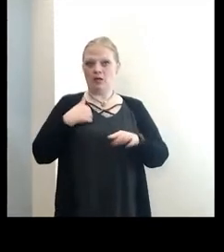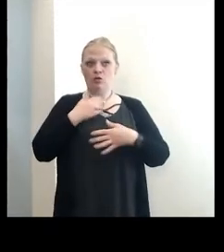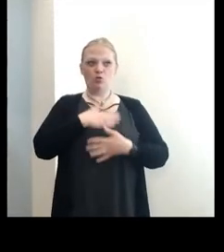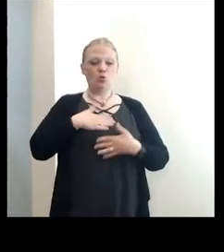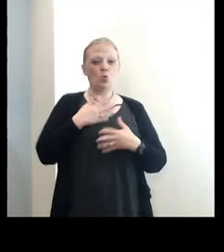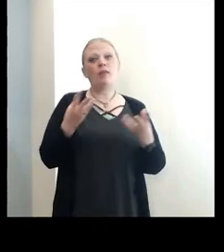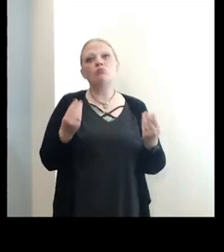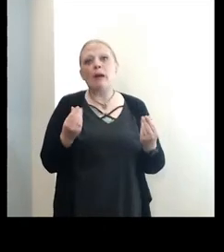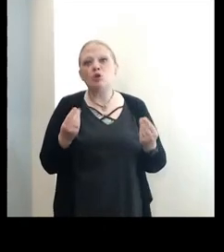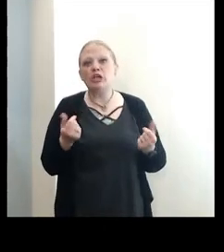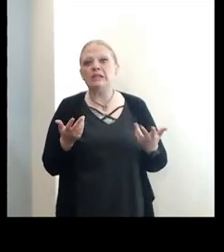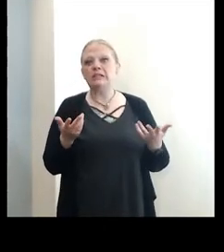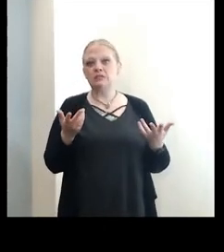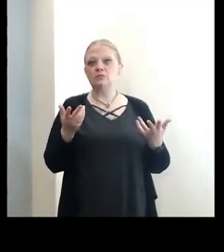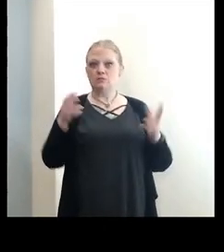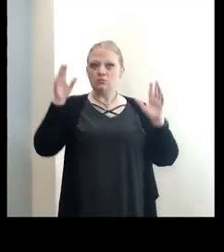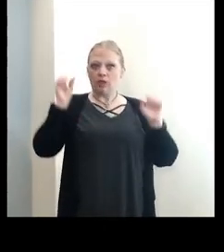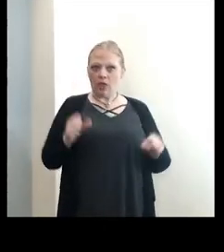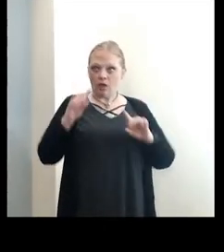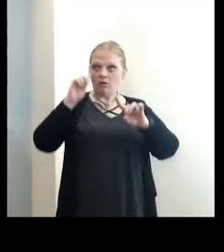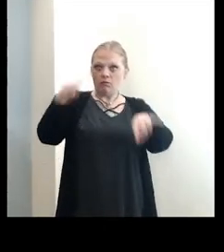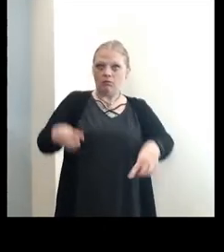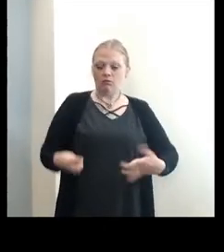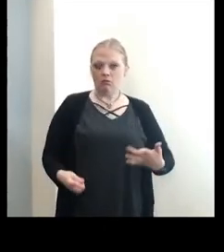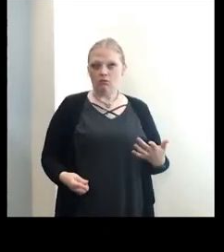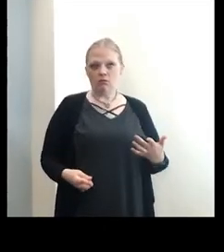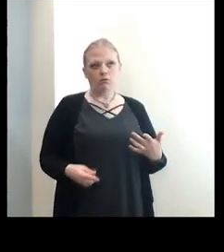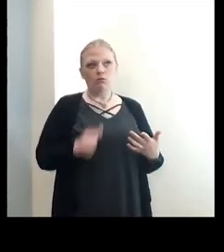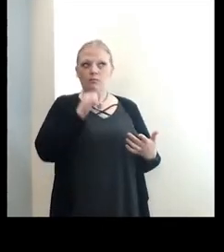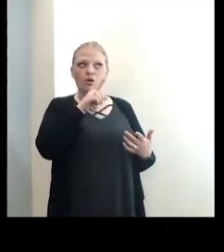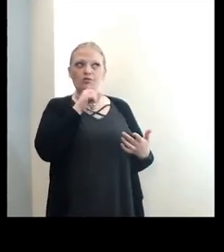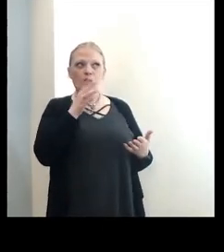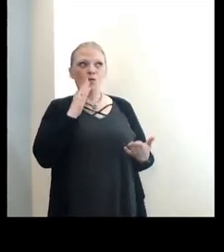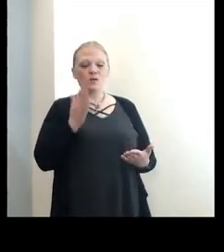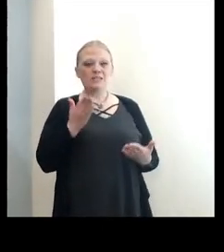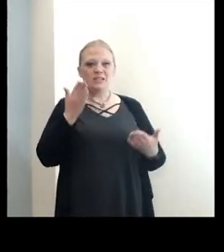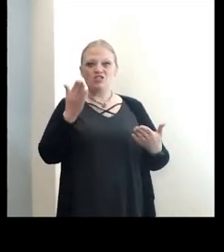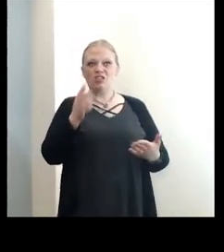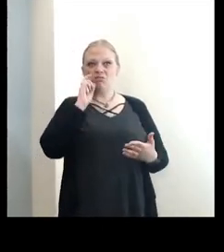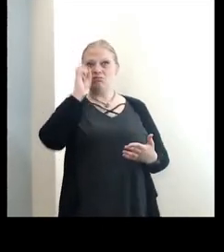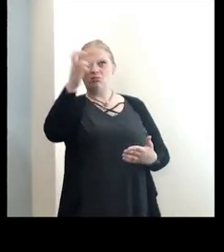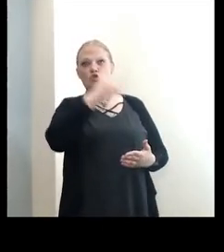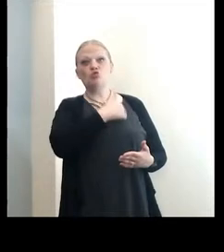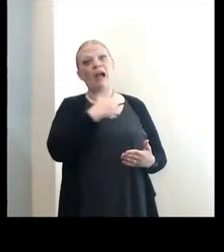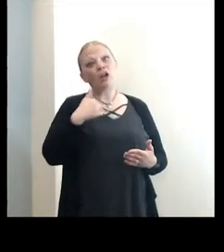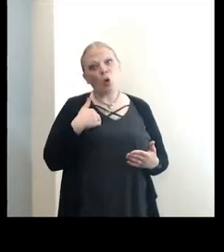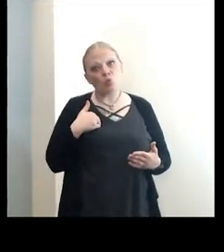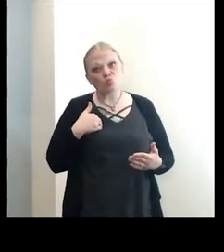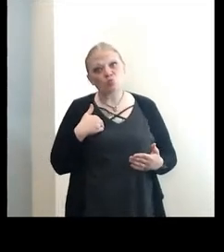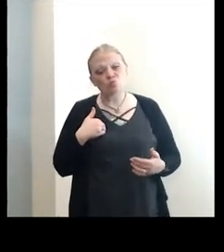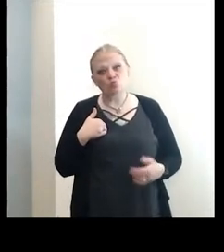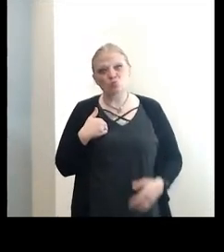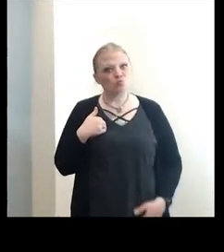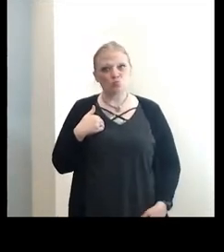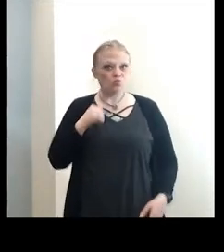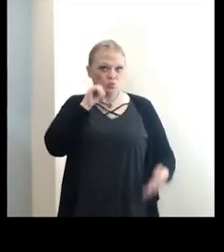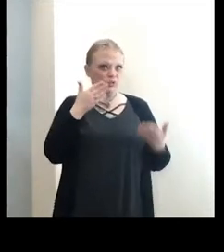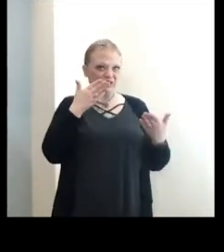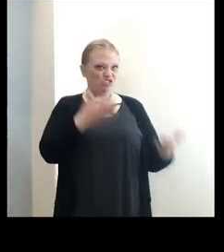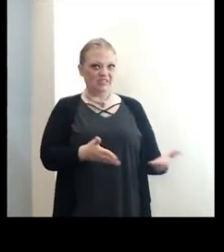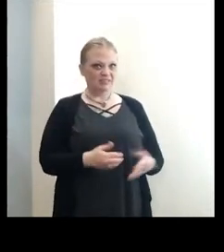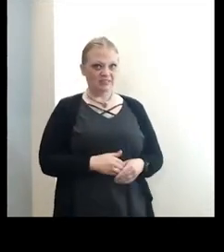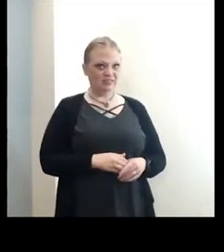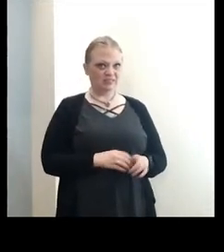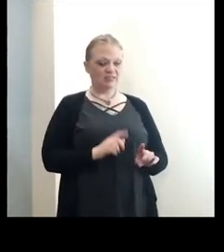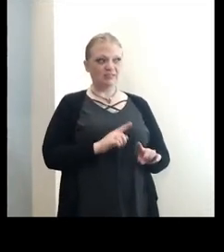their properties can enjoy them. I'm not so certain I would suggest going on a trip to Toronto. I wouldn't suggest that but